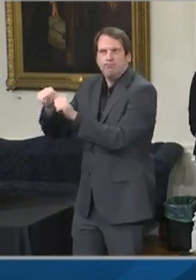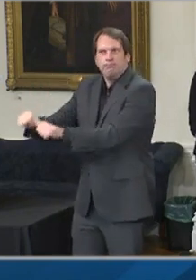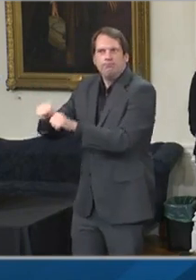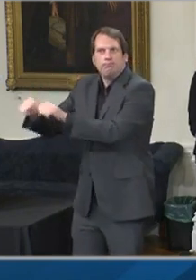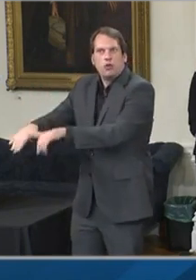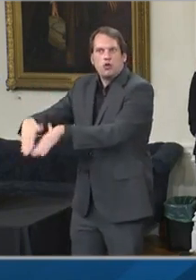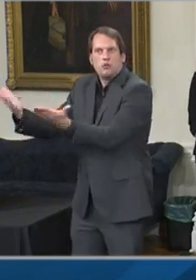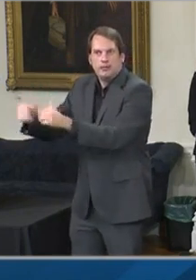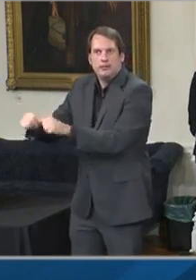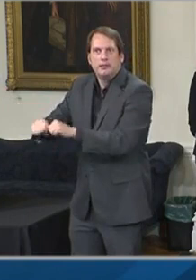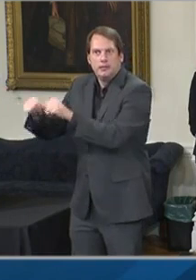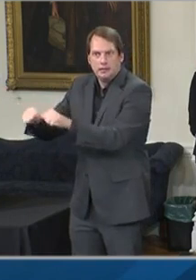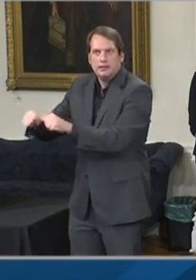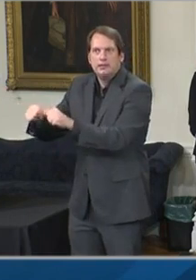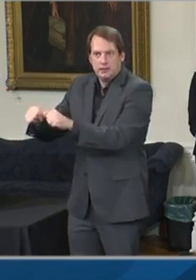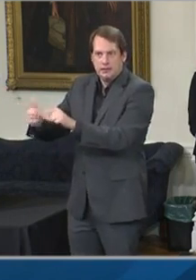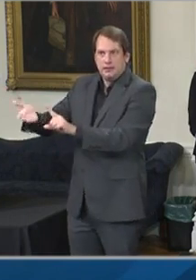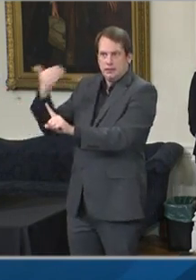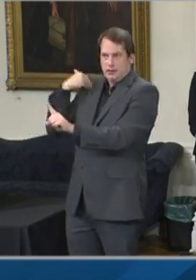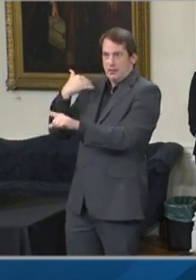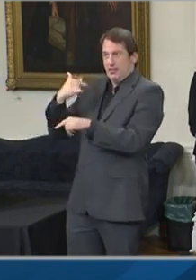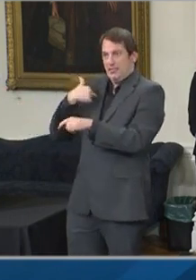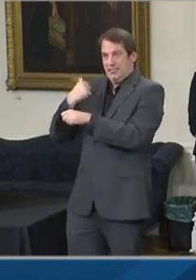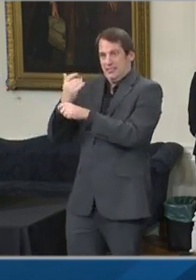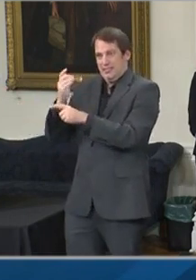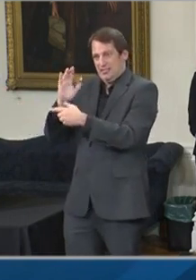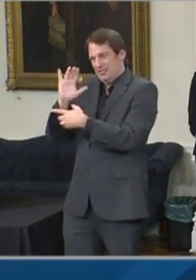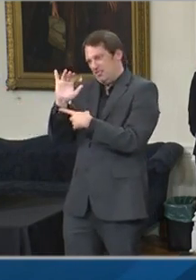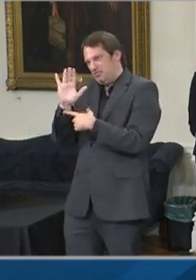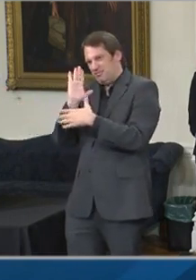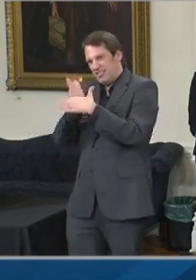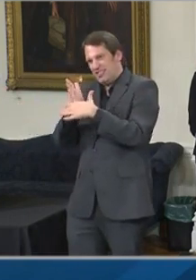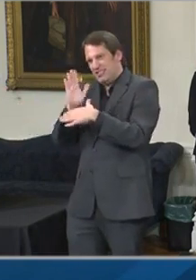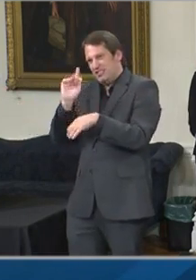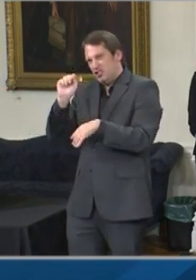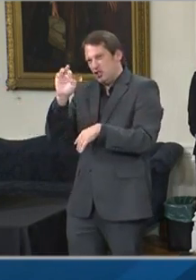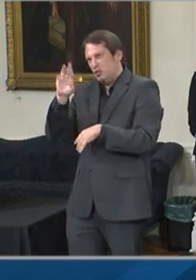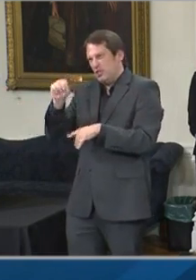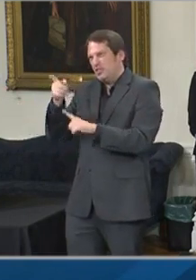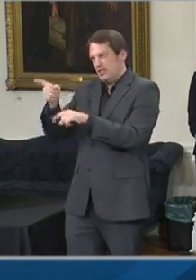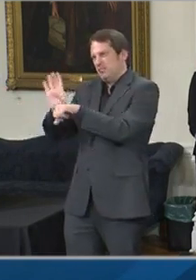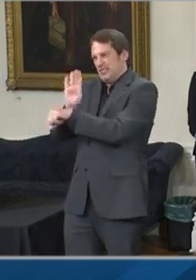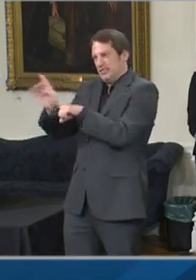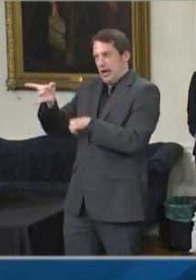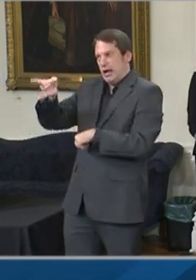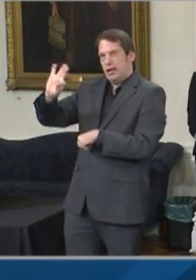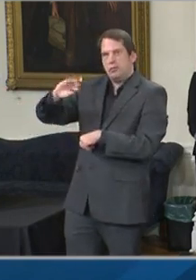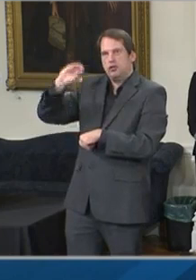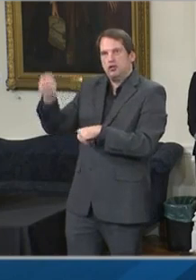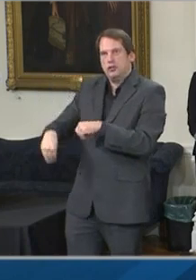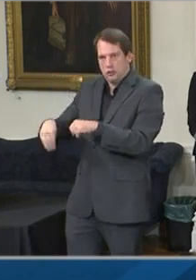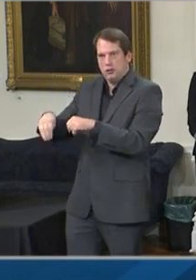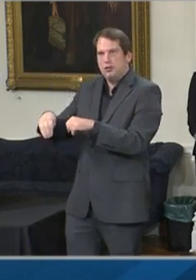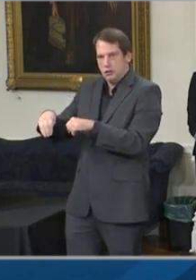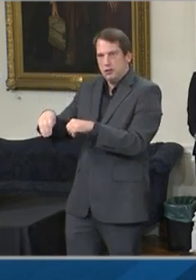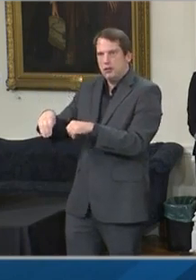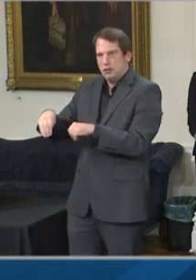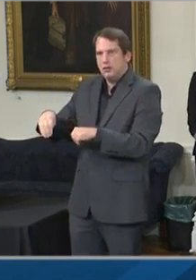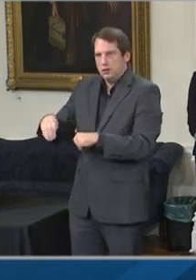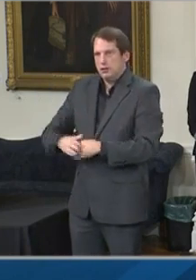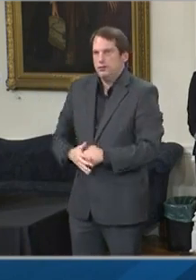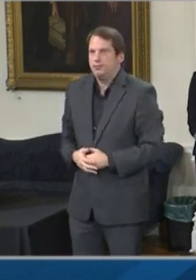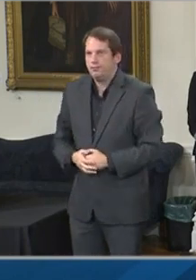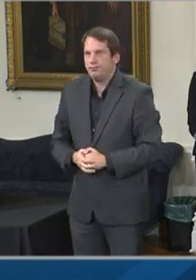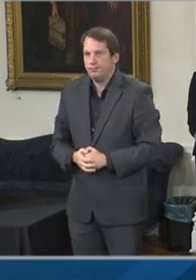of our economy back in mid-June, and nearly two months ago we entered stage three of our recovery